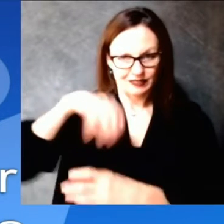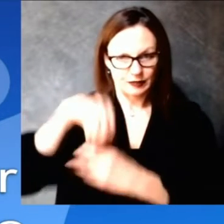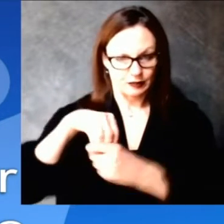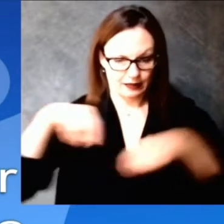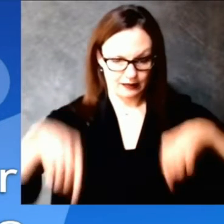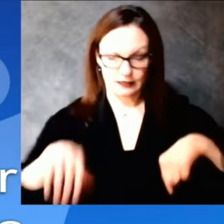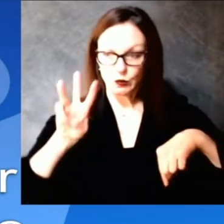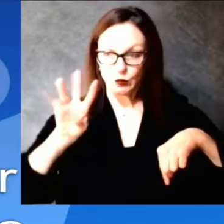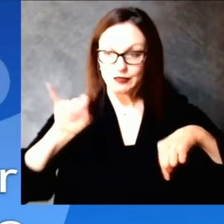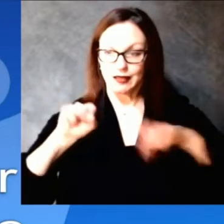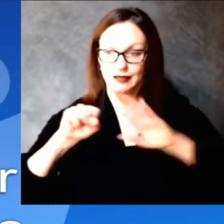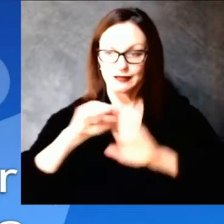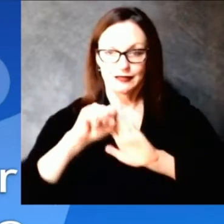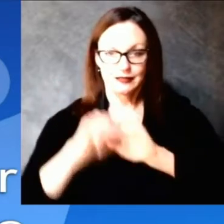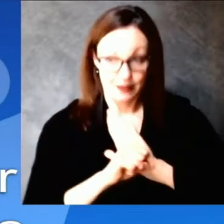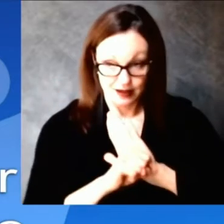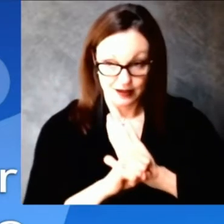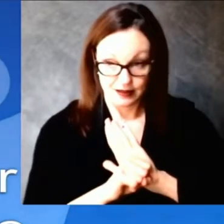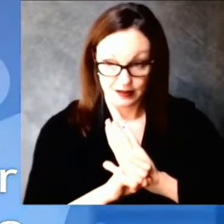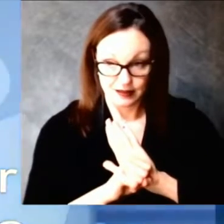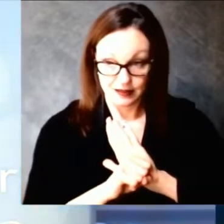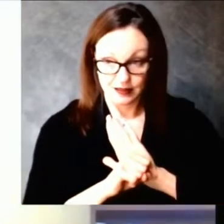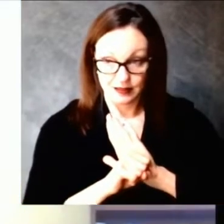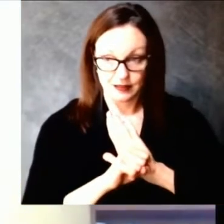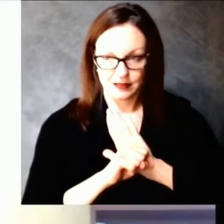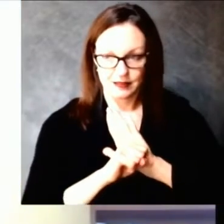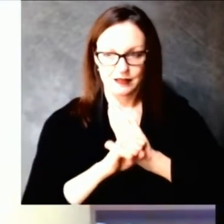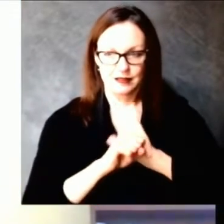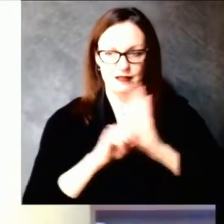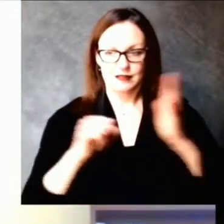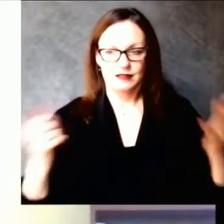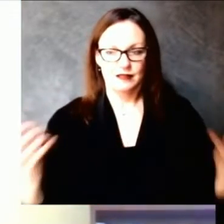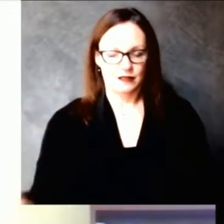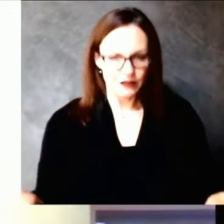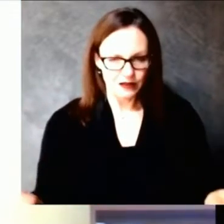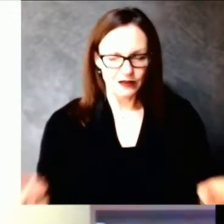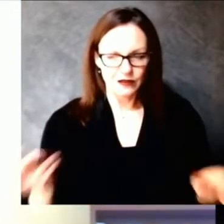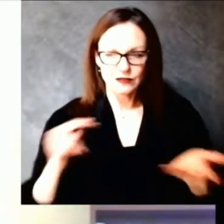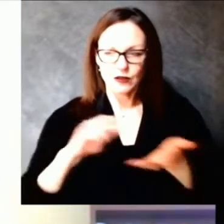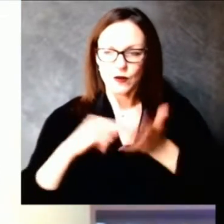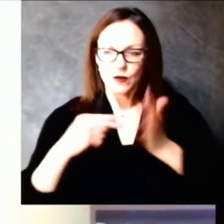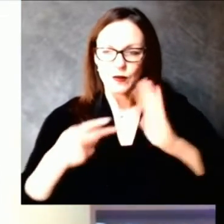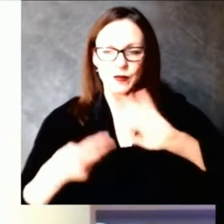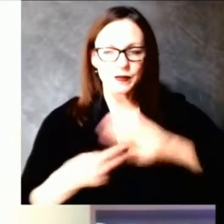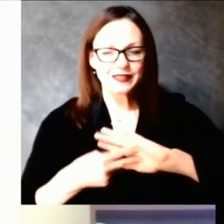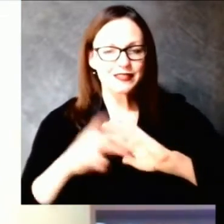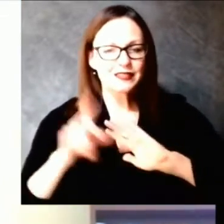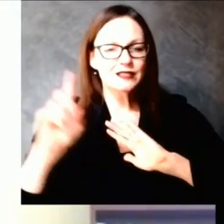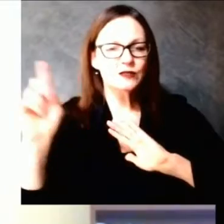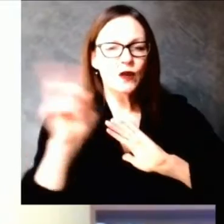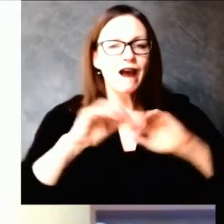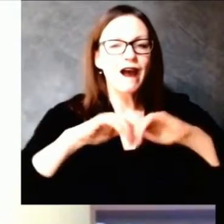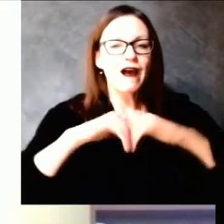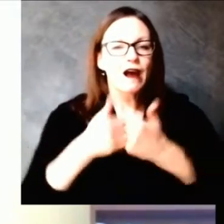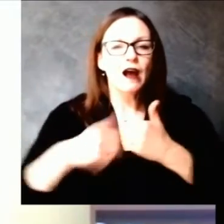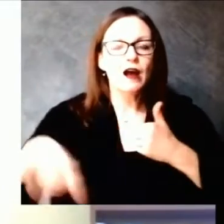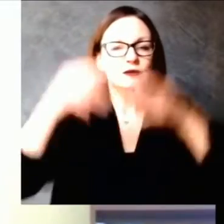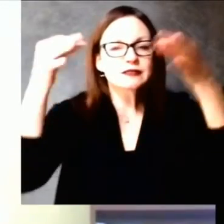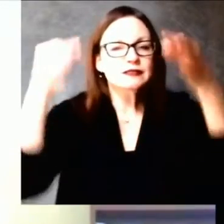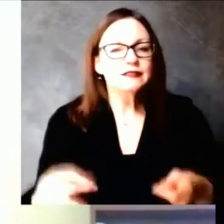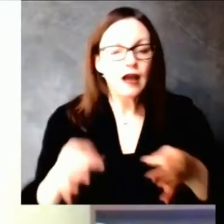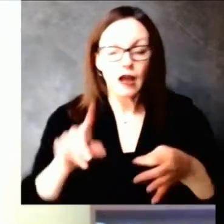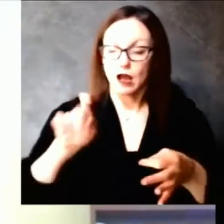Sure. Dr. Schauer, would you like to talk about the social vulnerability index and the analysis that was done